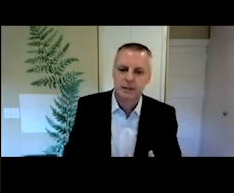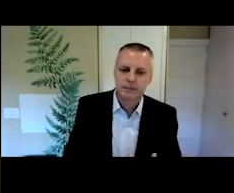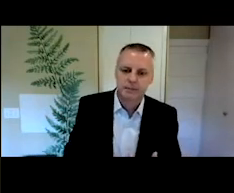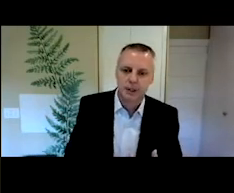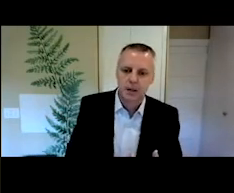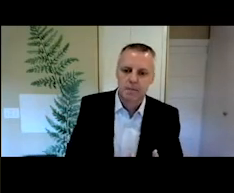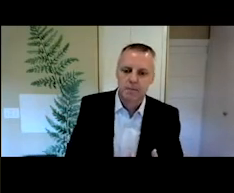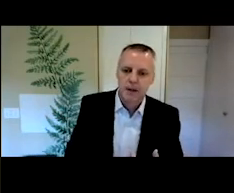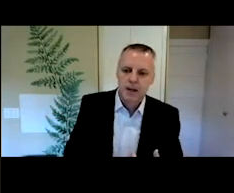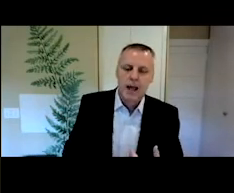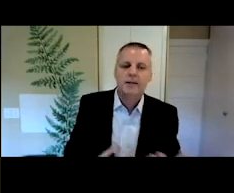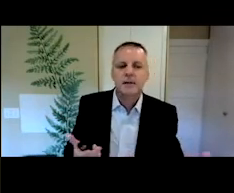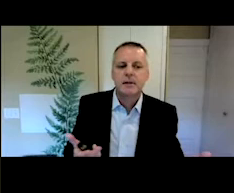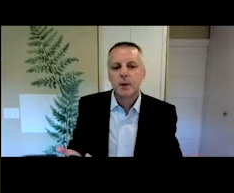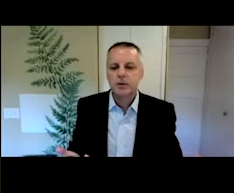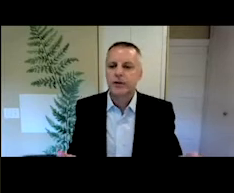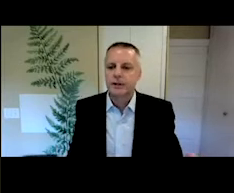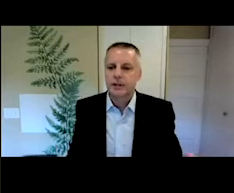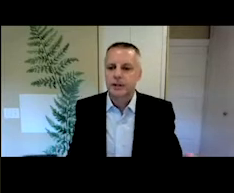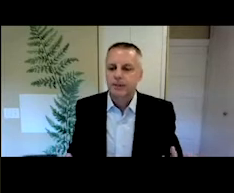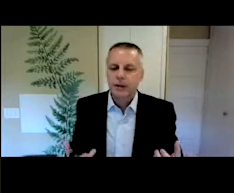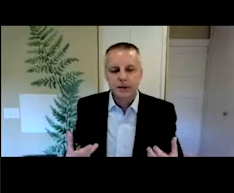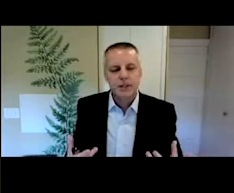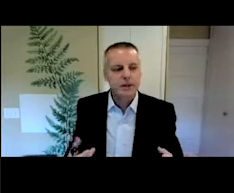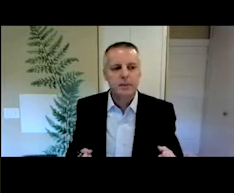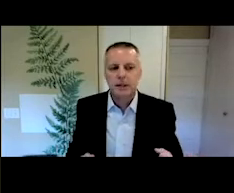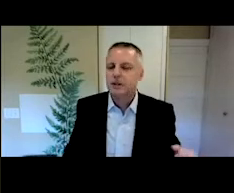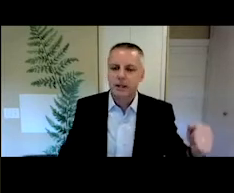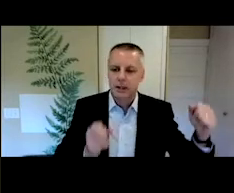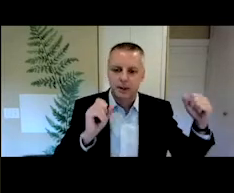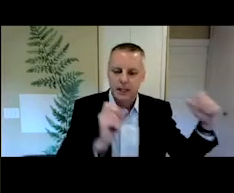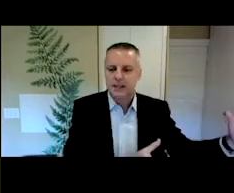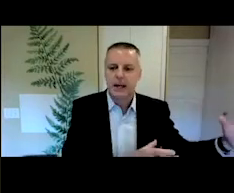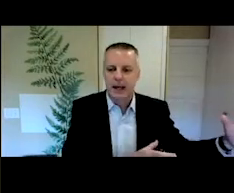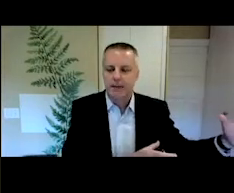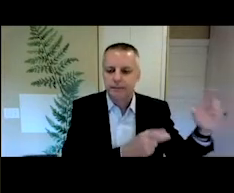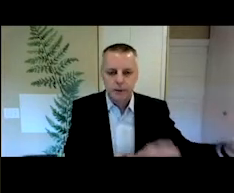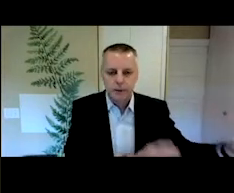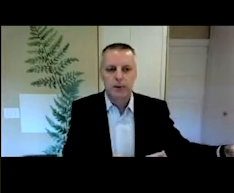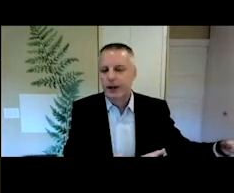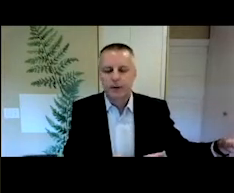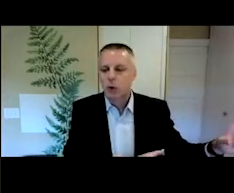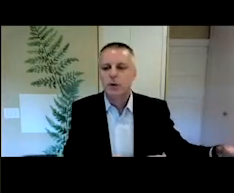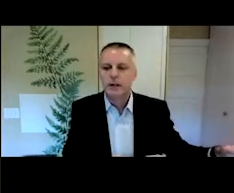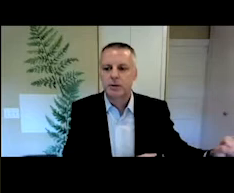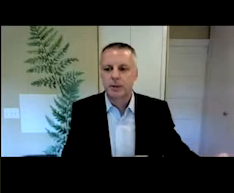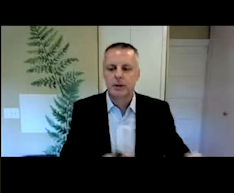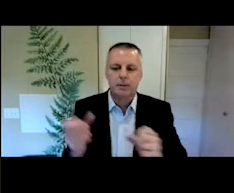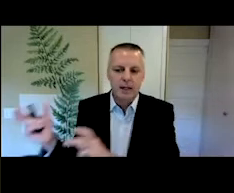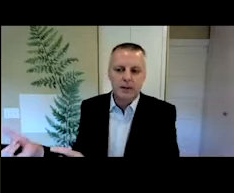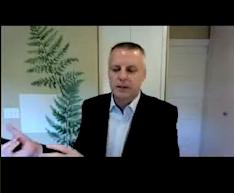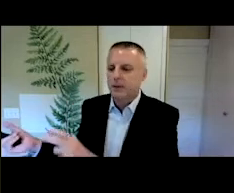scriptedness. Okay. And the same goes for the listener. The listener is sometimes going to hear texts that have, you know, that are totally